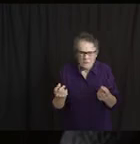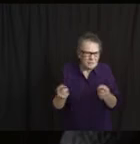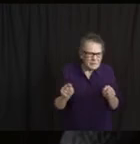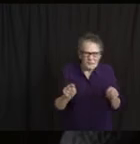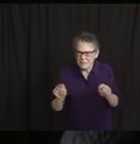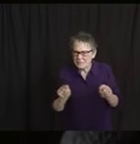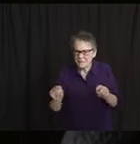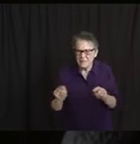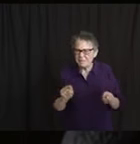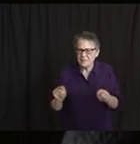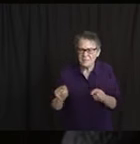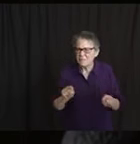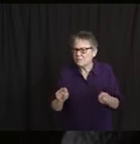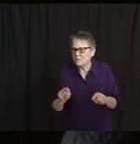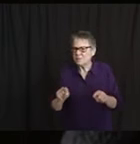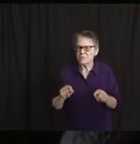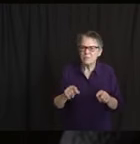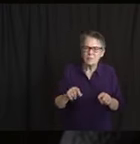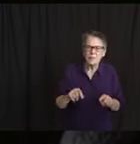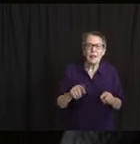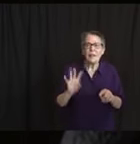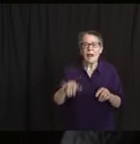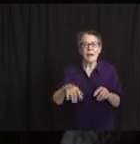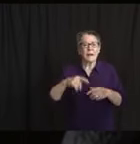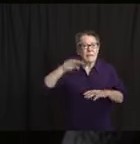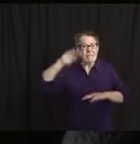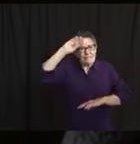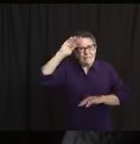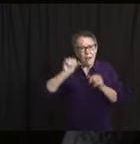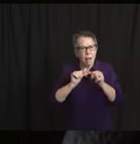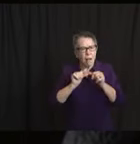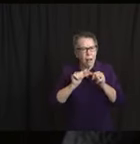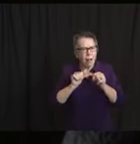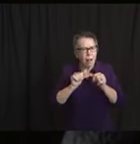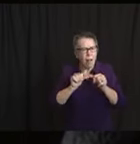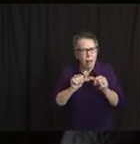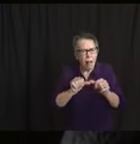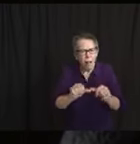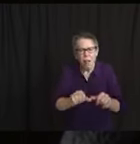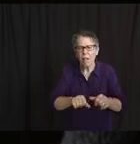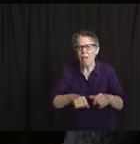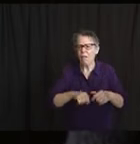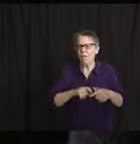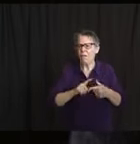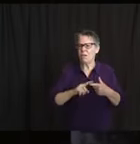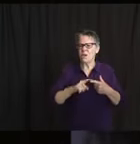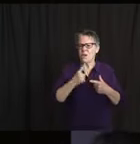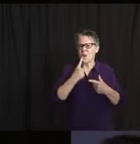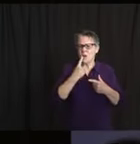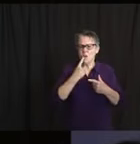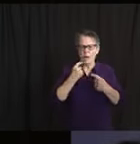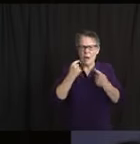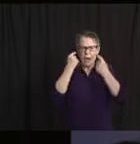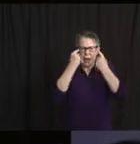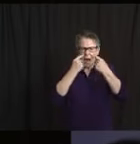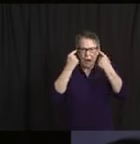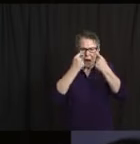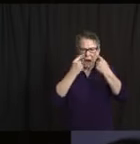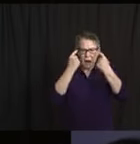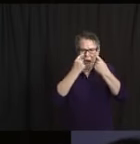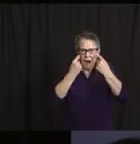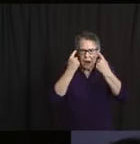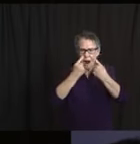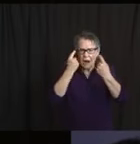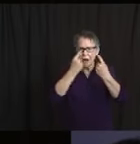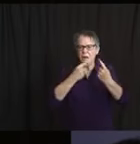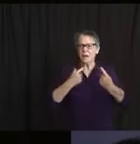include persistent fever. It might include conjunctivitis, know, redness of the eyes. It could be hand and